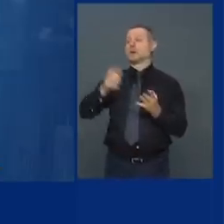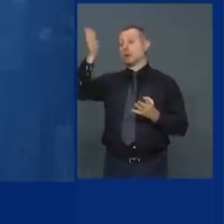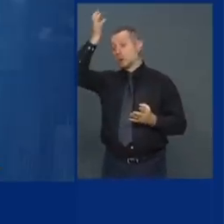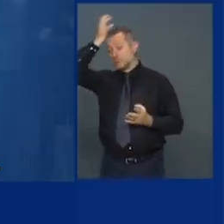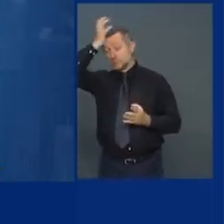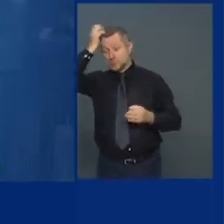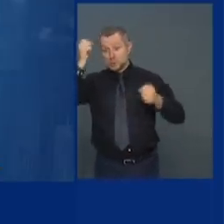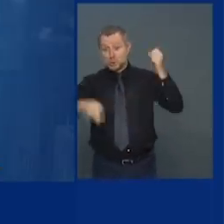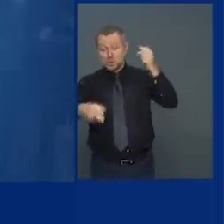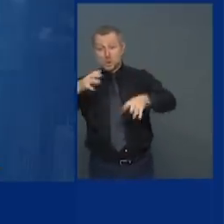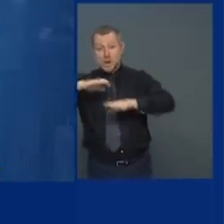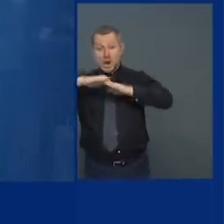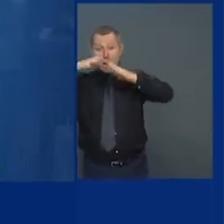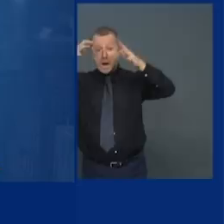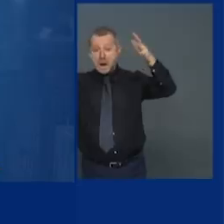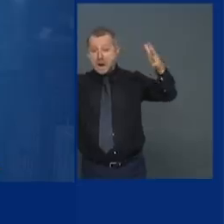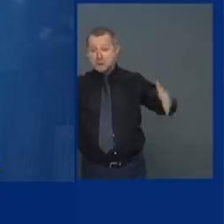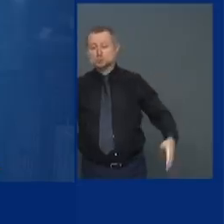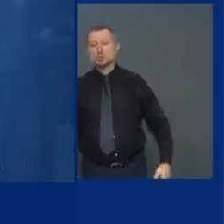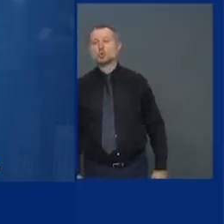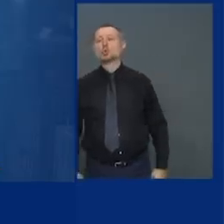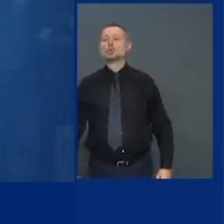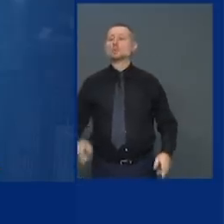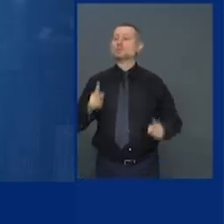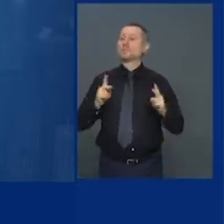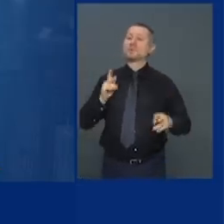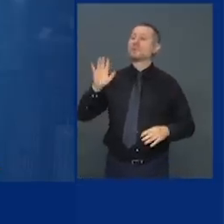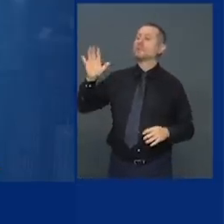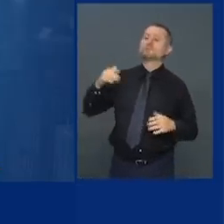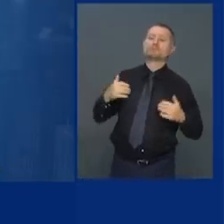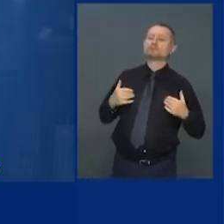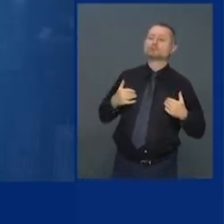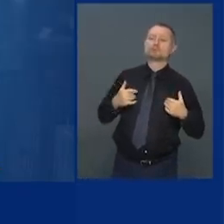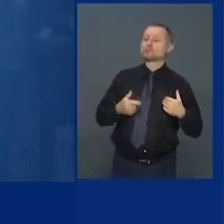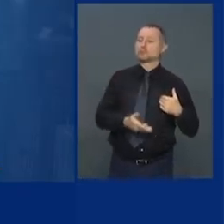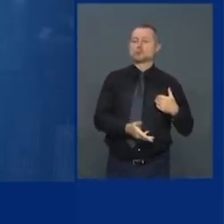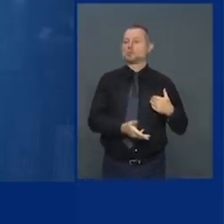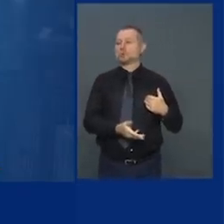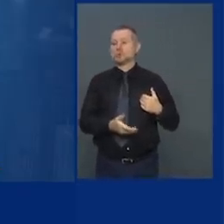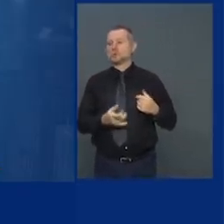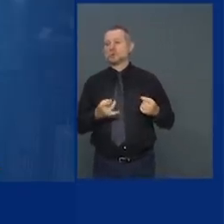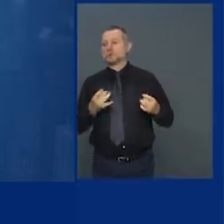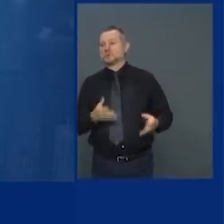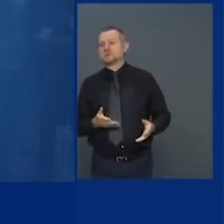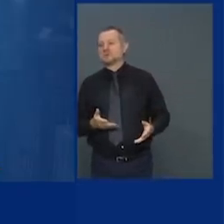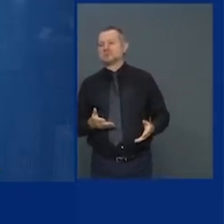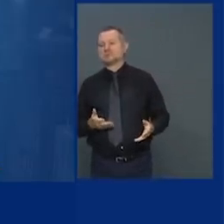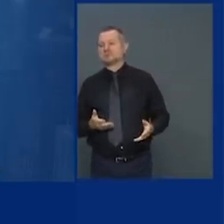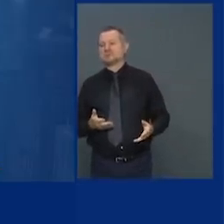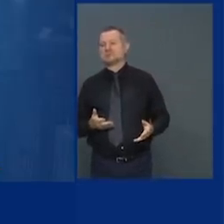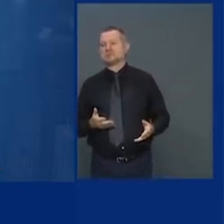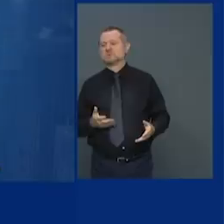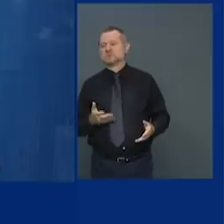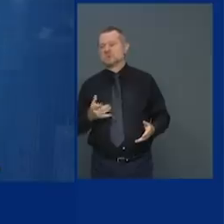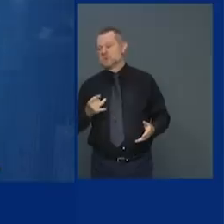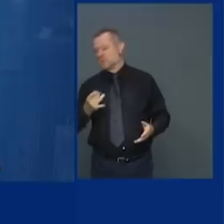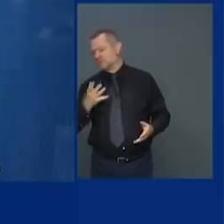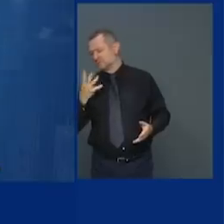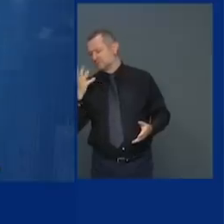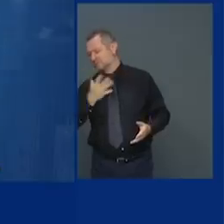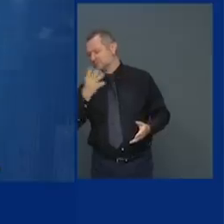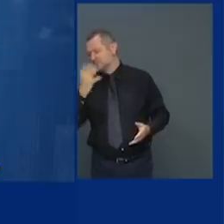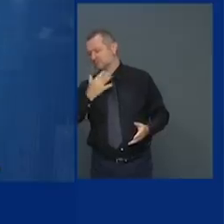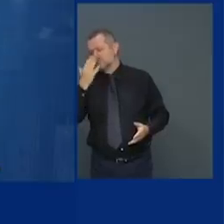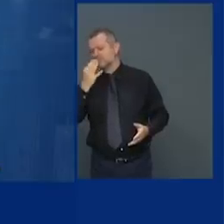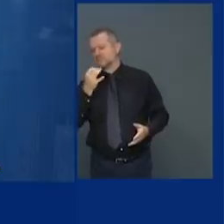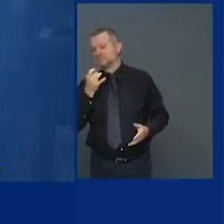people saying the the is a different environment